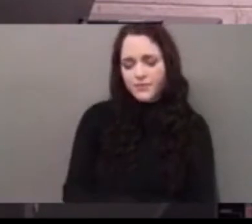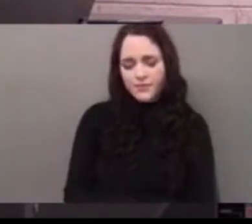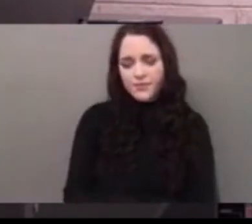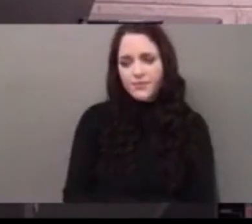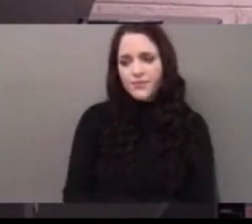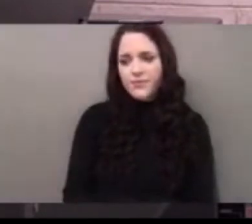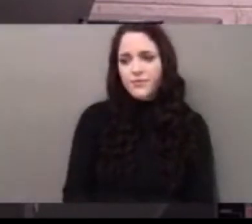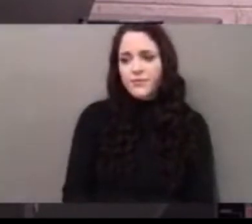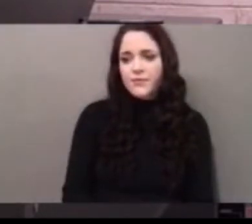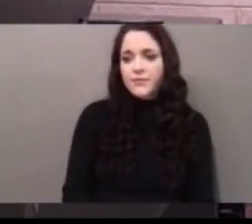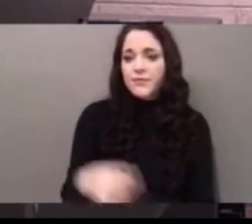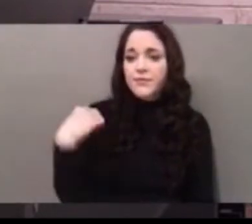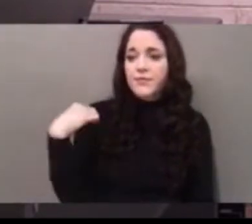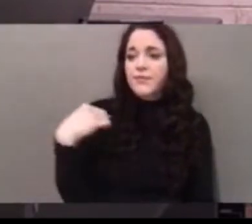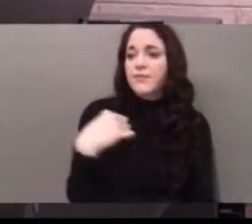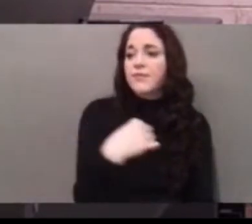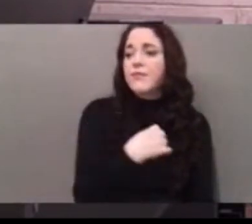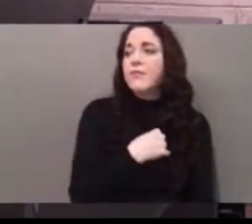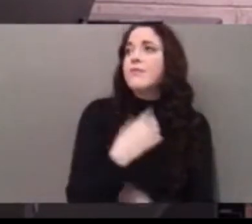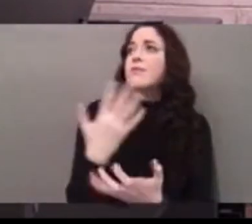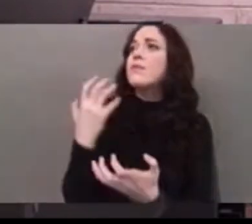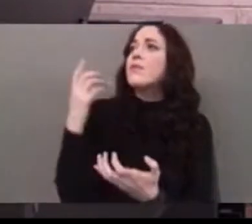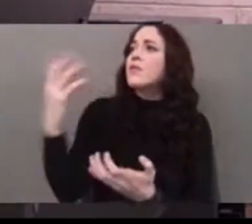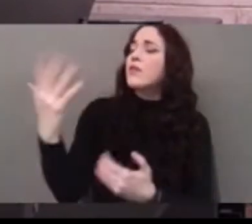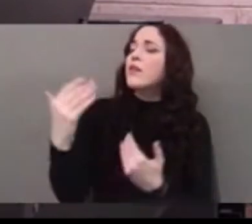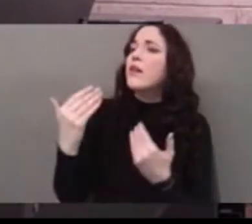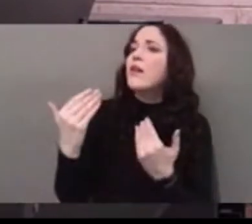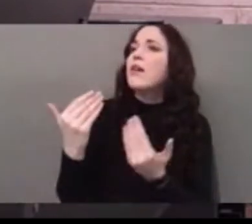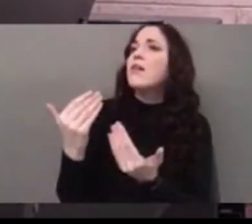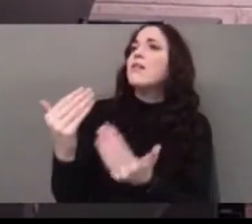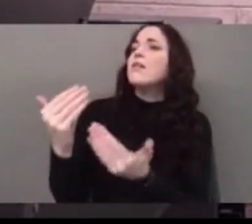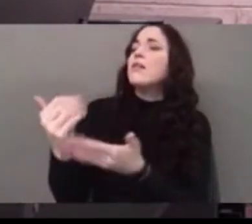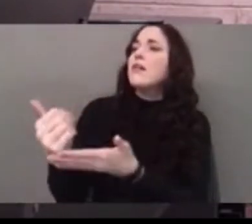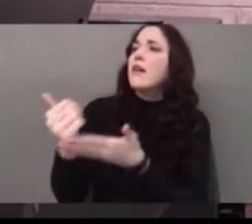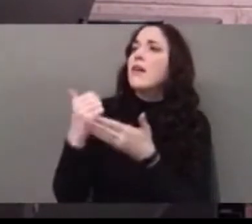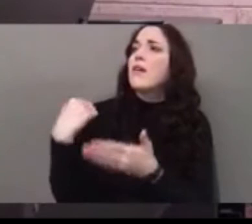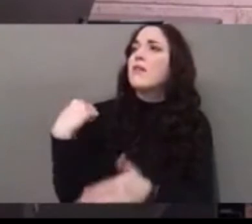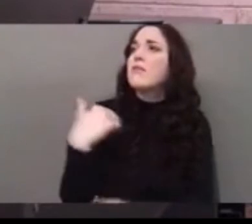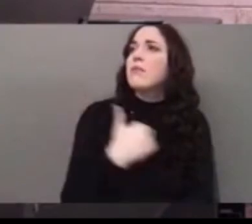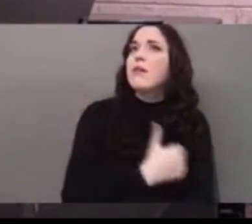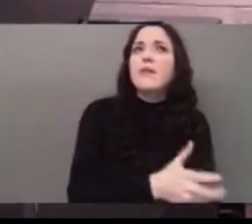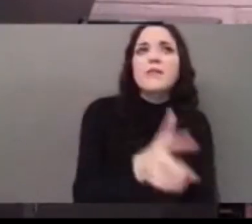Open our ears, Lord.